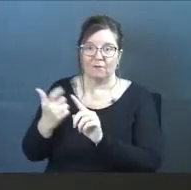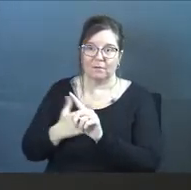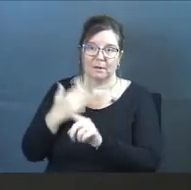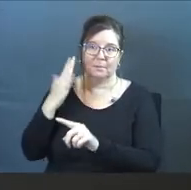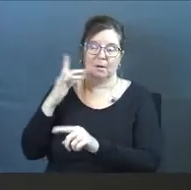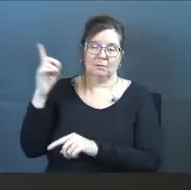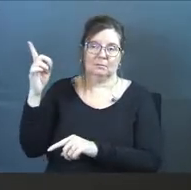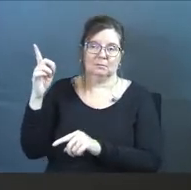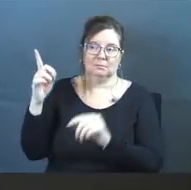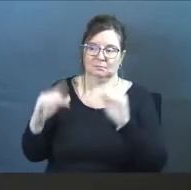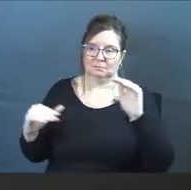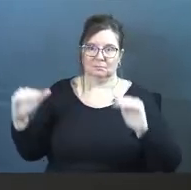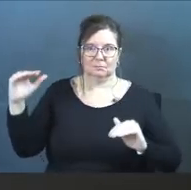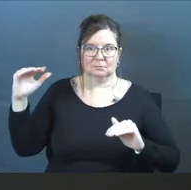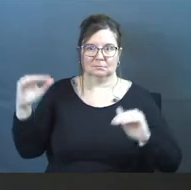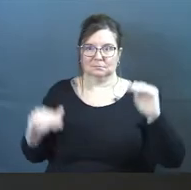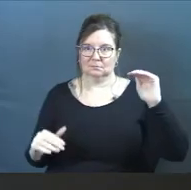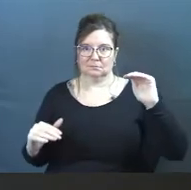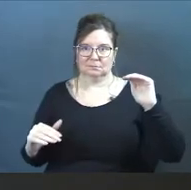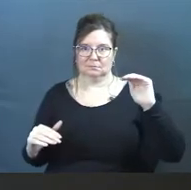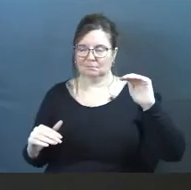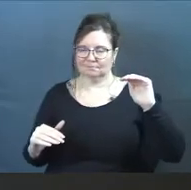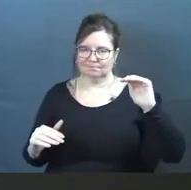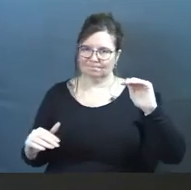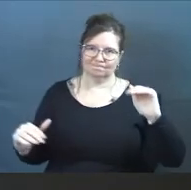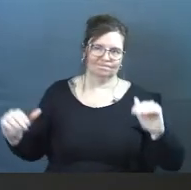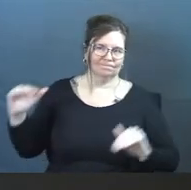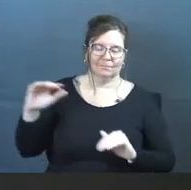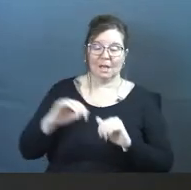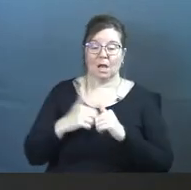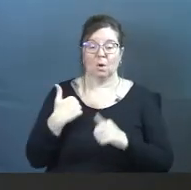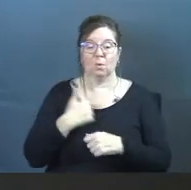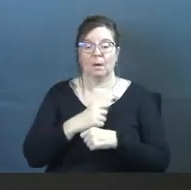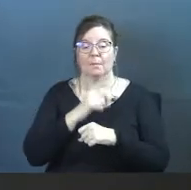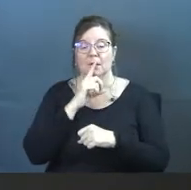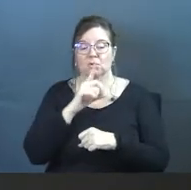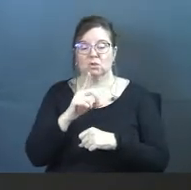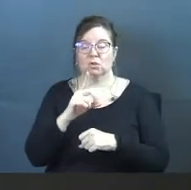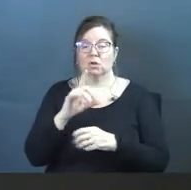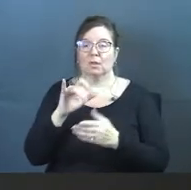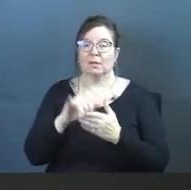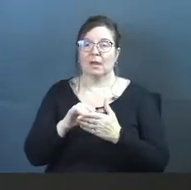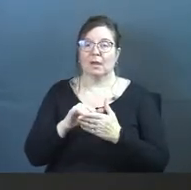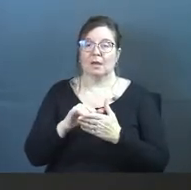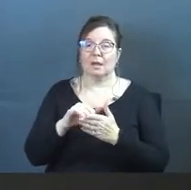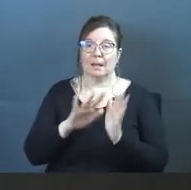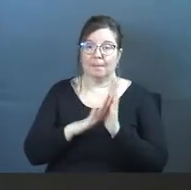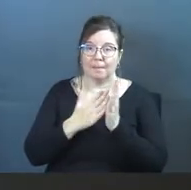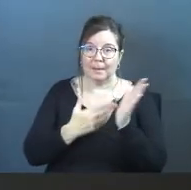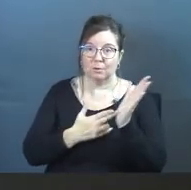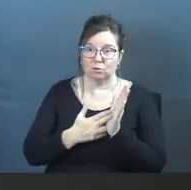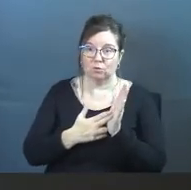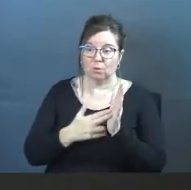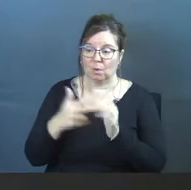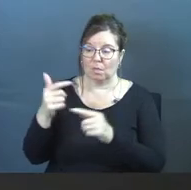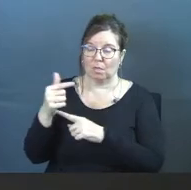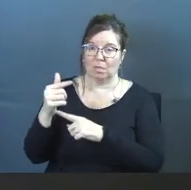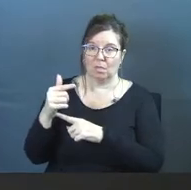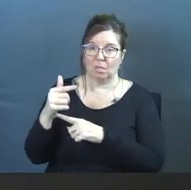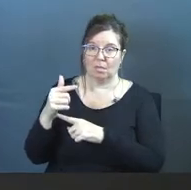of God. God, how do we make sure that biblical truth